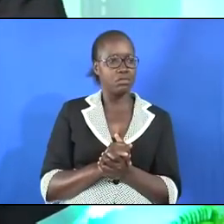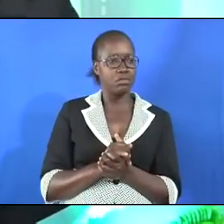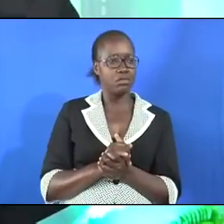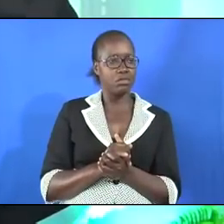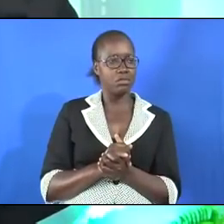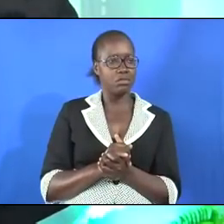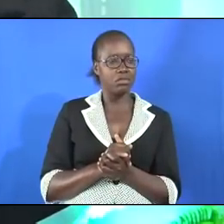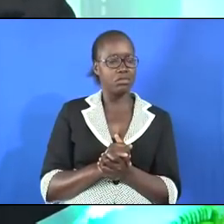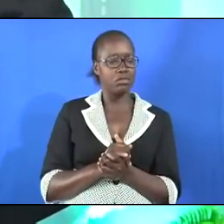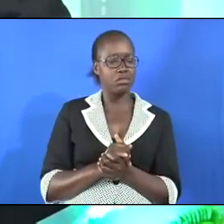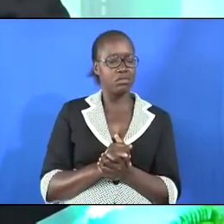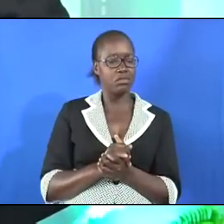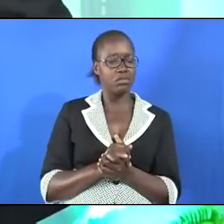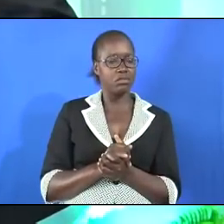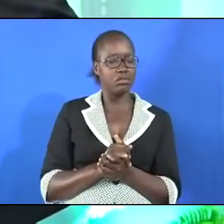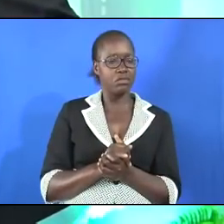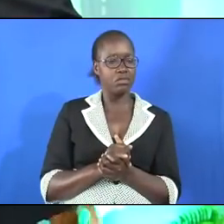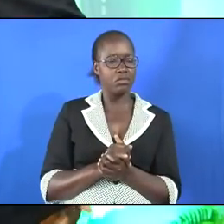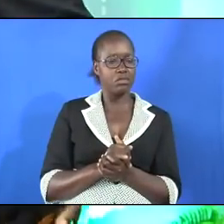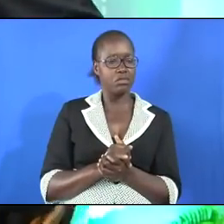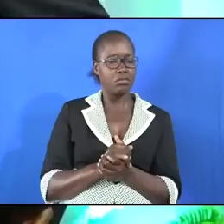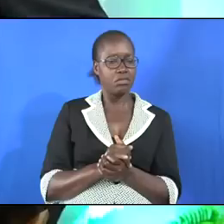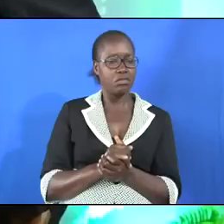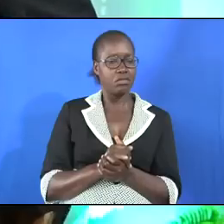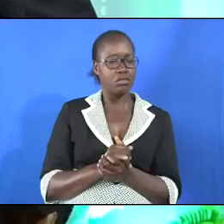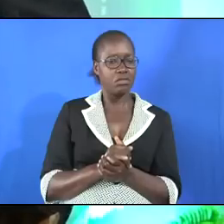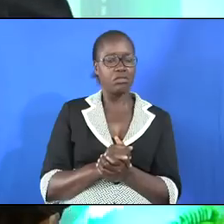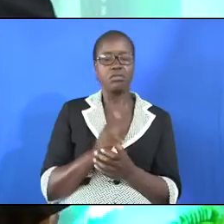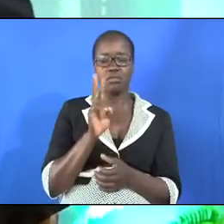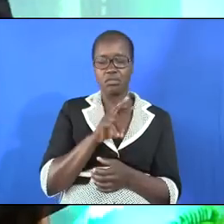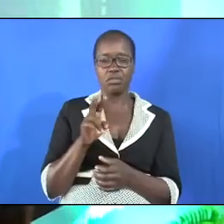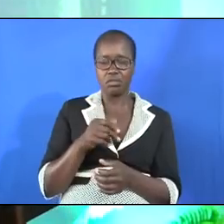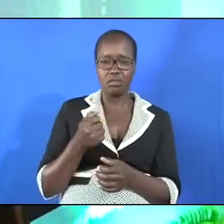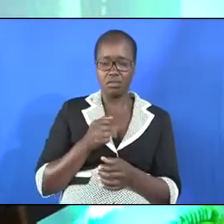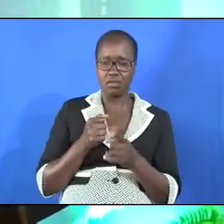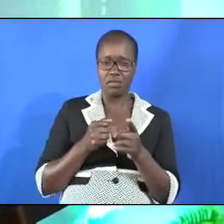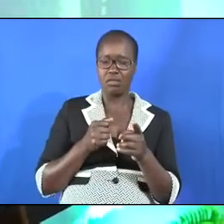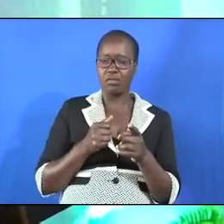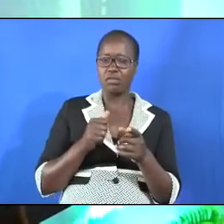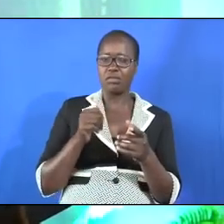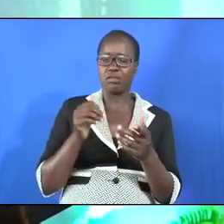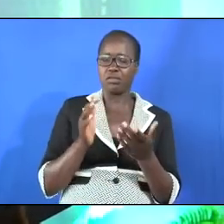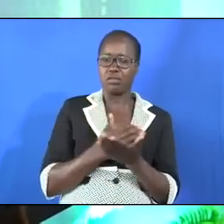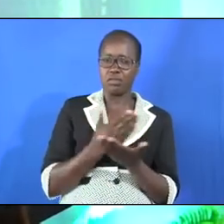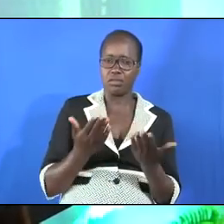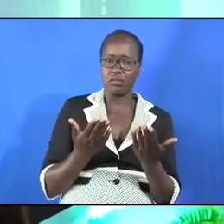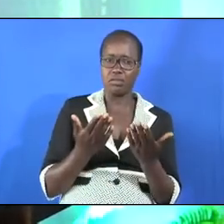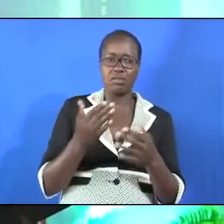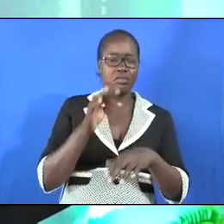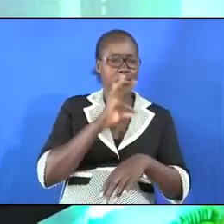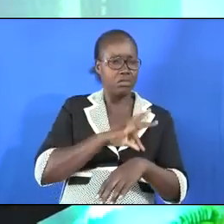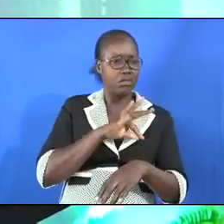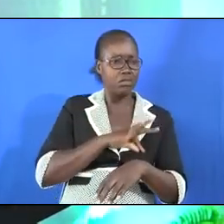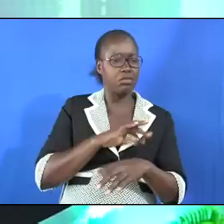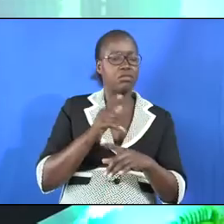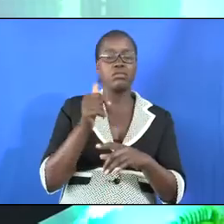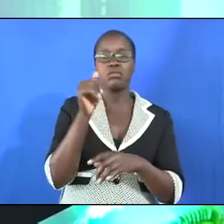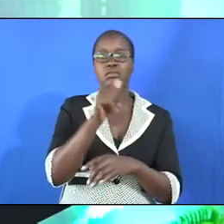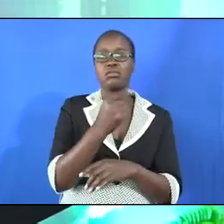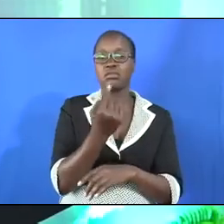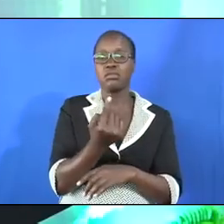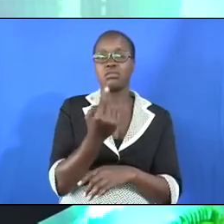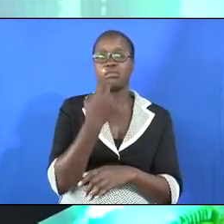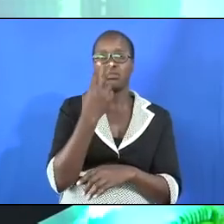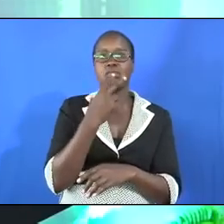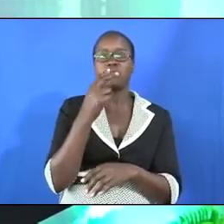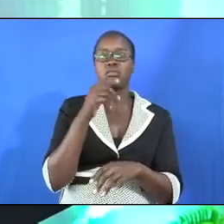the attitude of this girl stands as a rebuke to any one of us who when